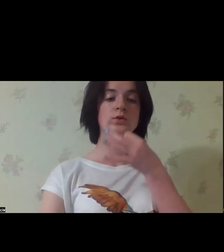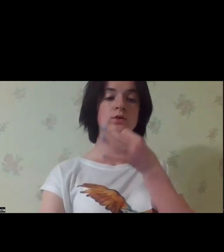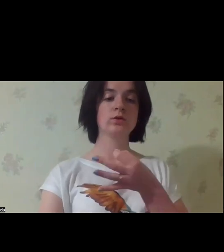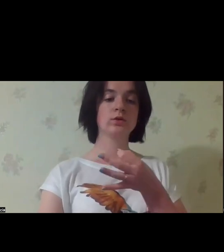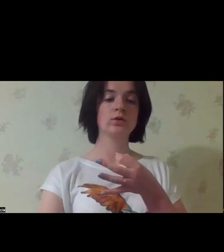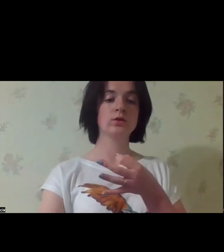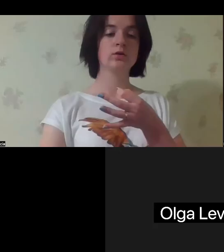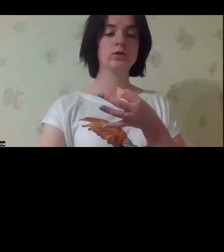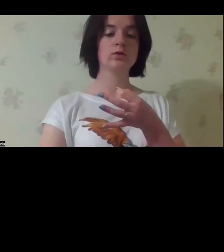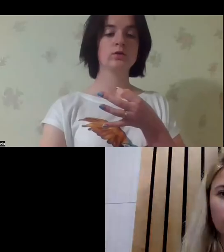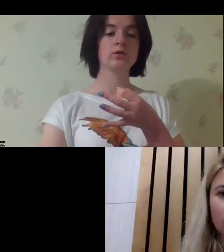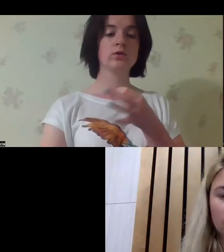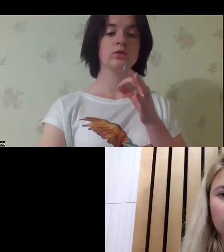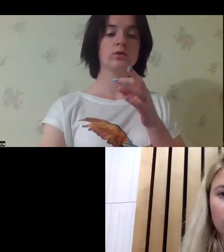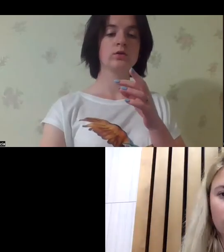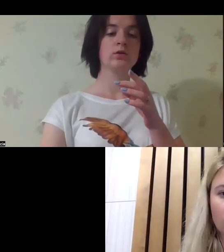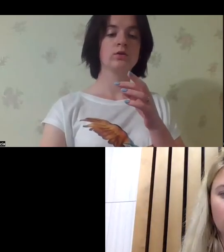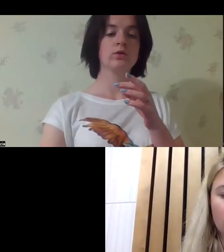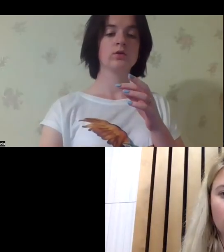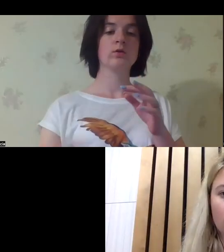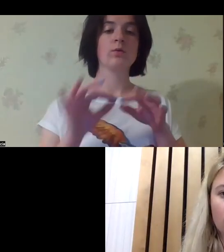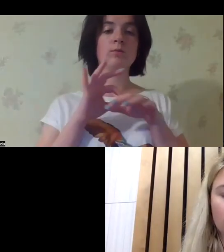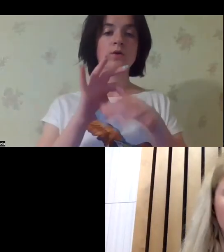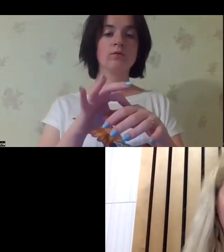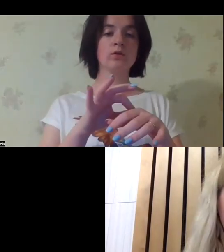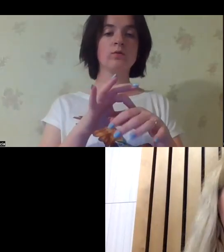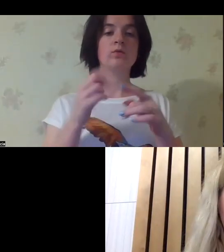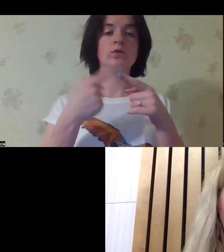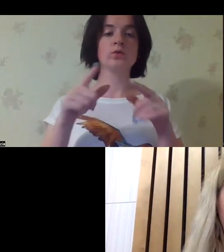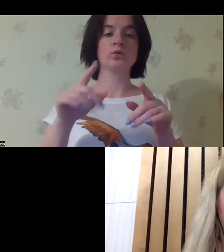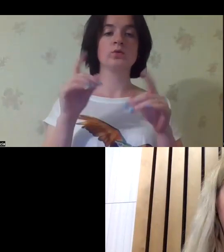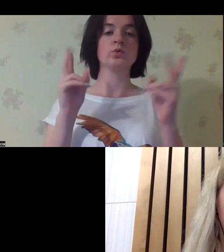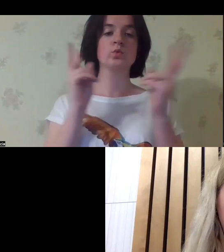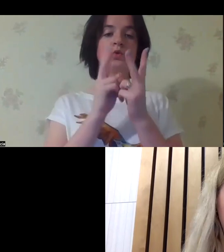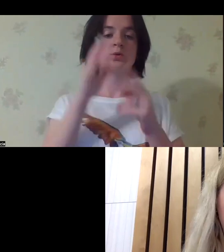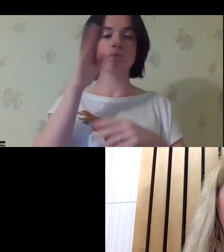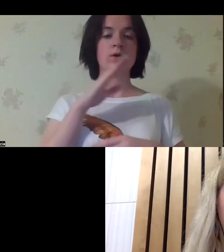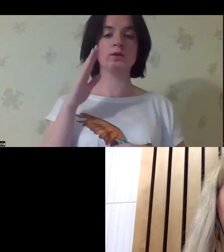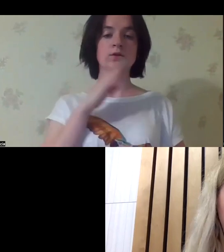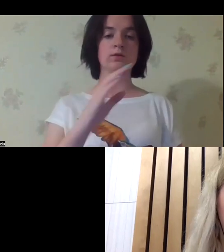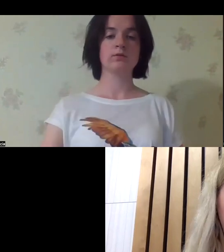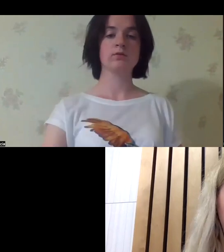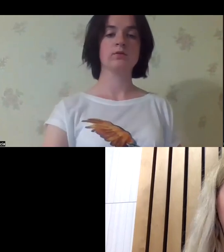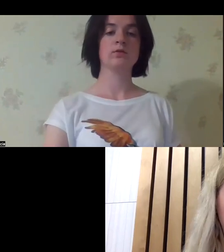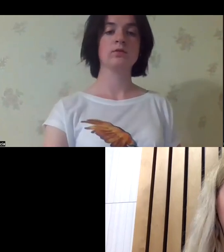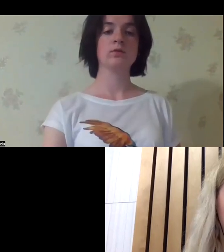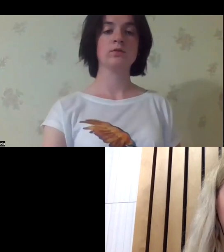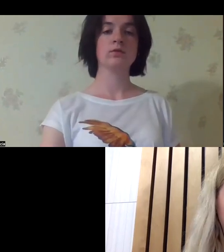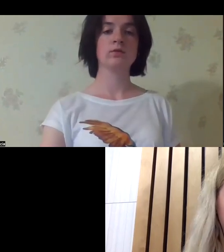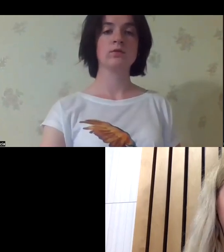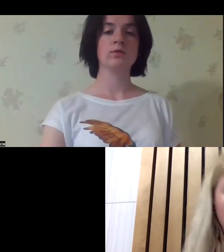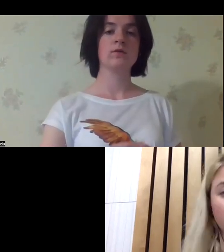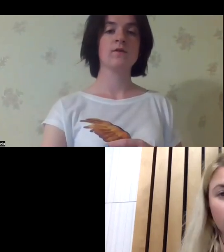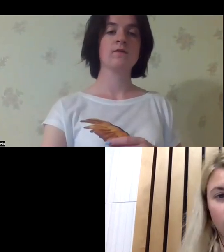And also I need to say that we as Disability Rights Ukraine, we are running the meetings of parents